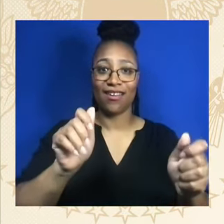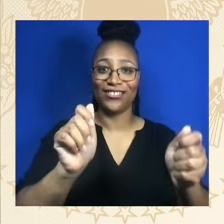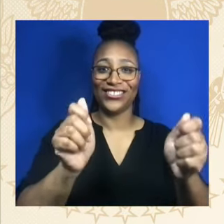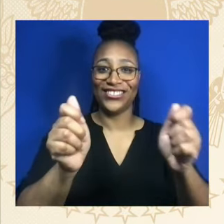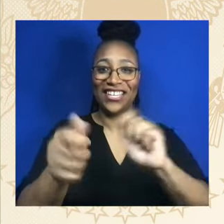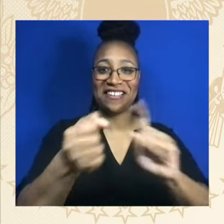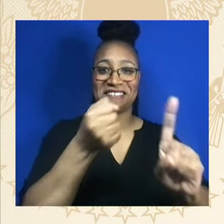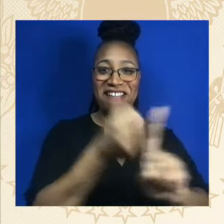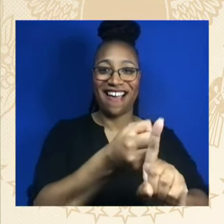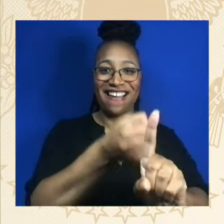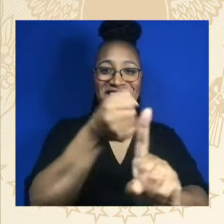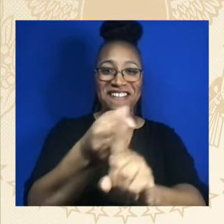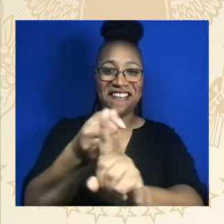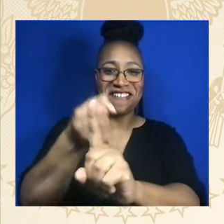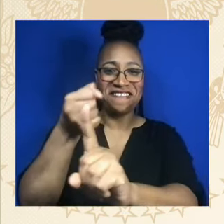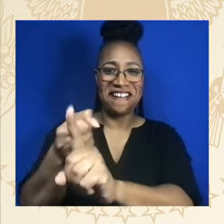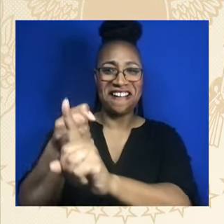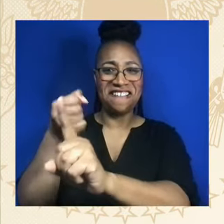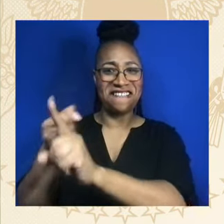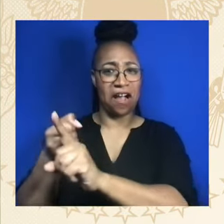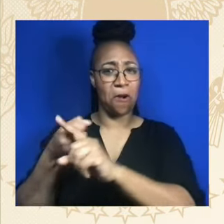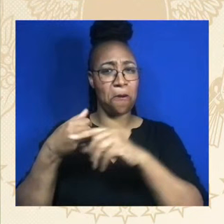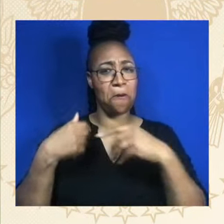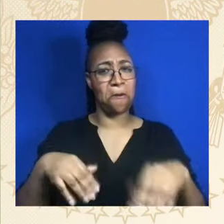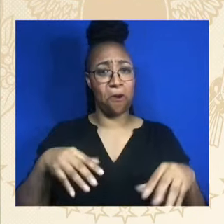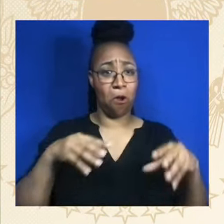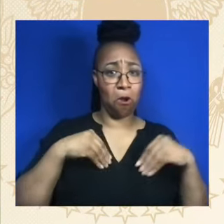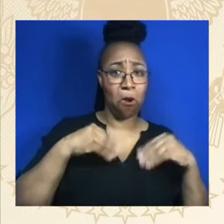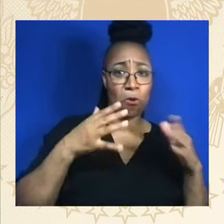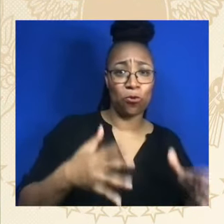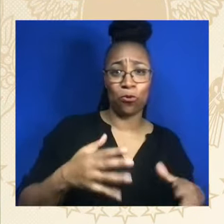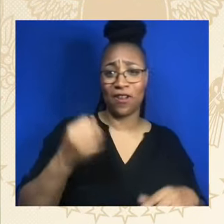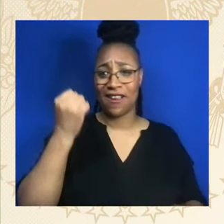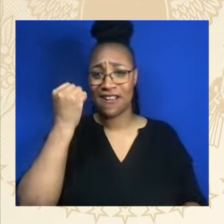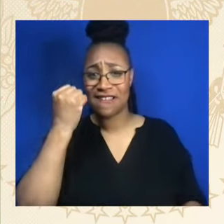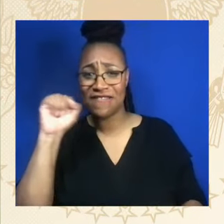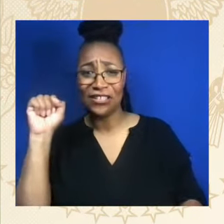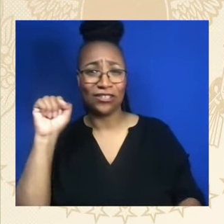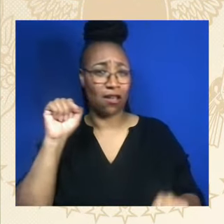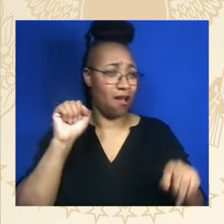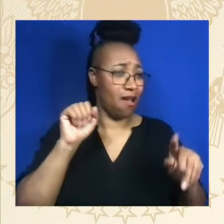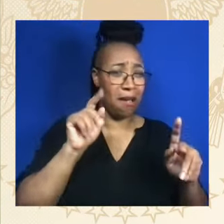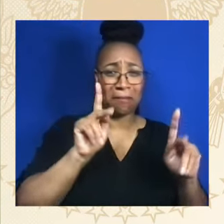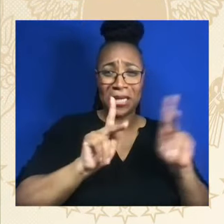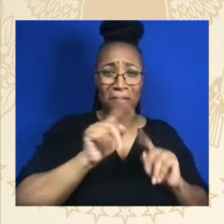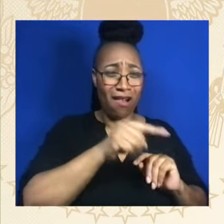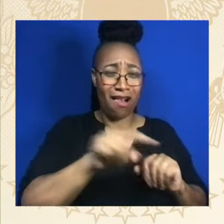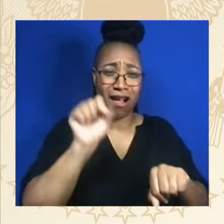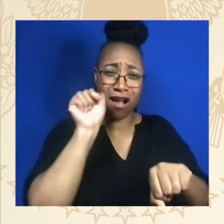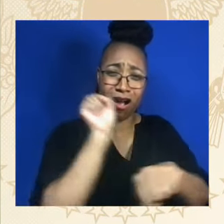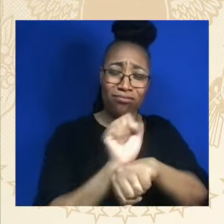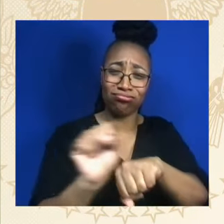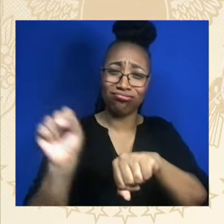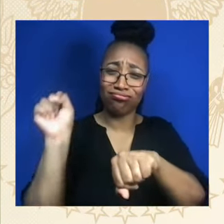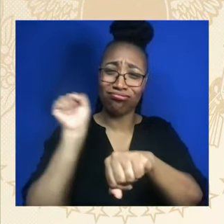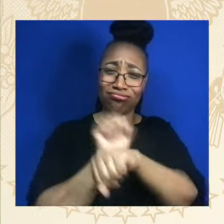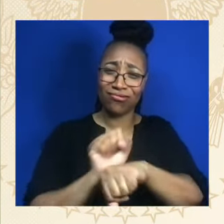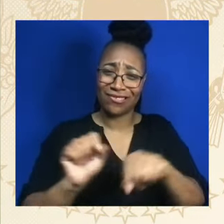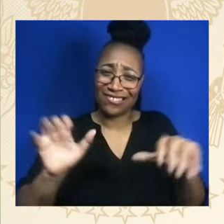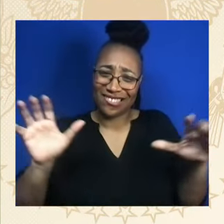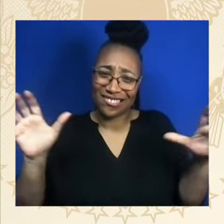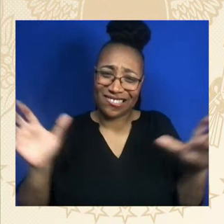who inspire our children to dream with ambition and aspiration,